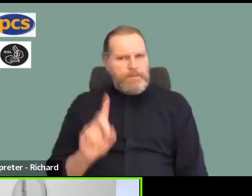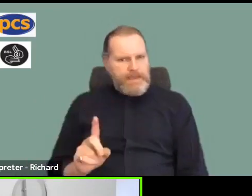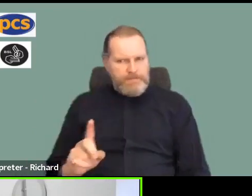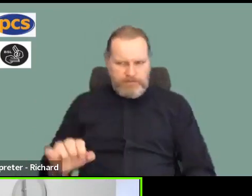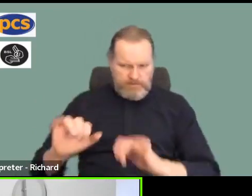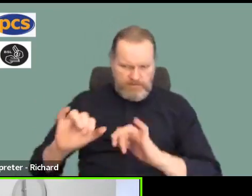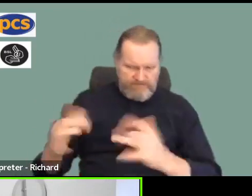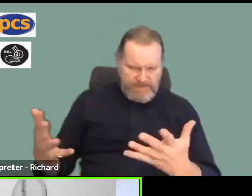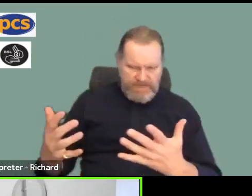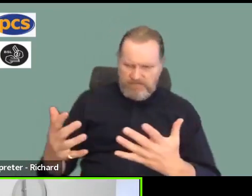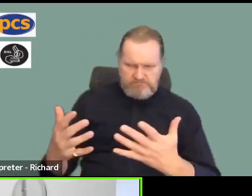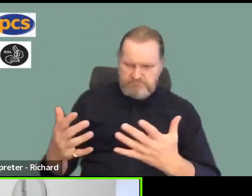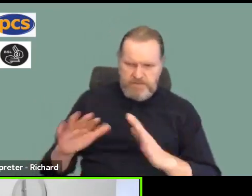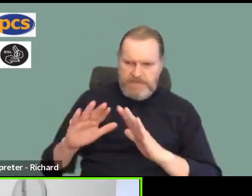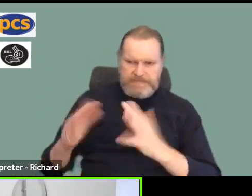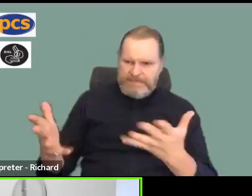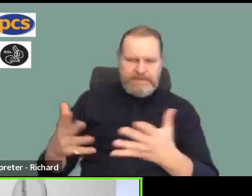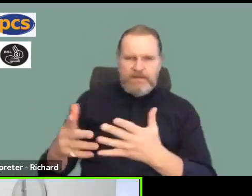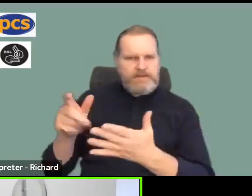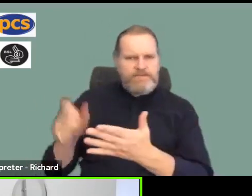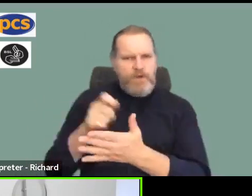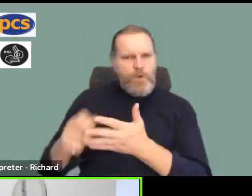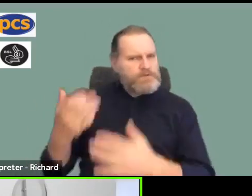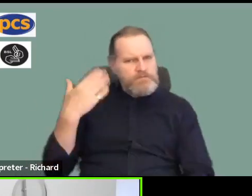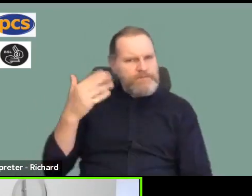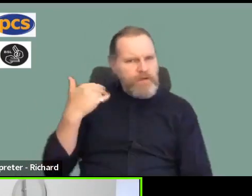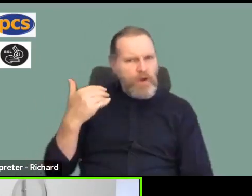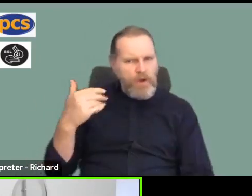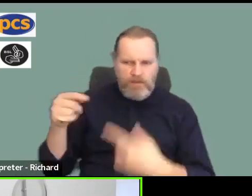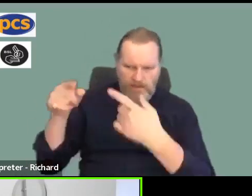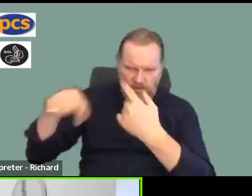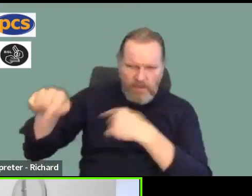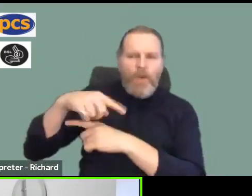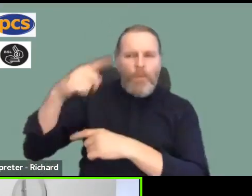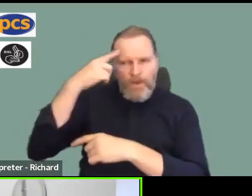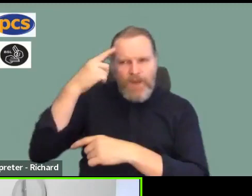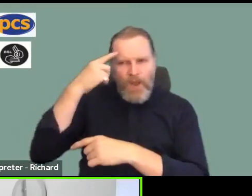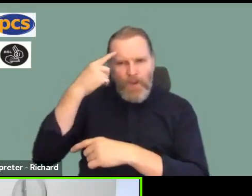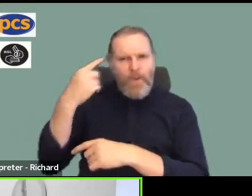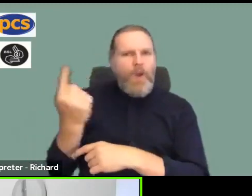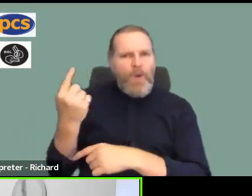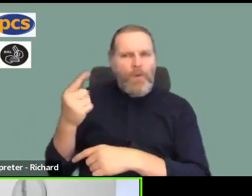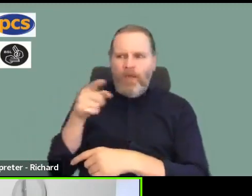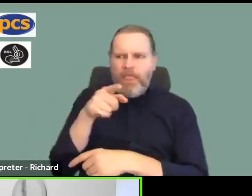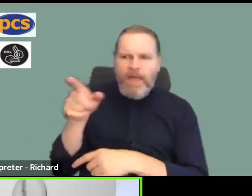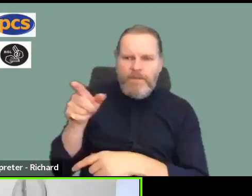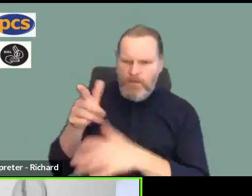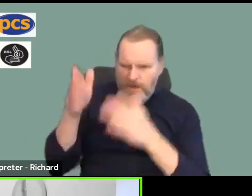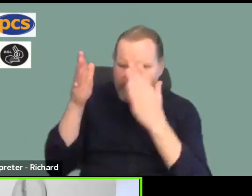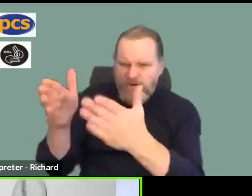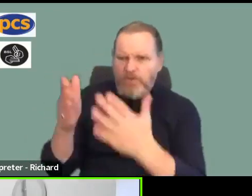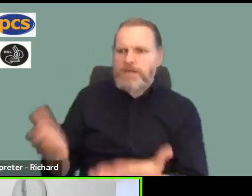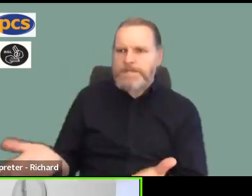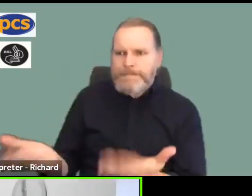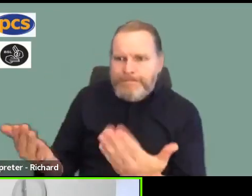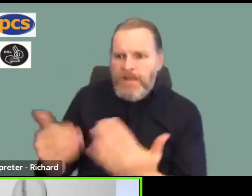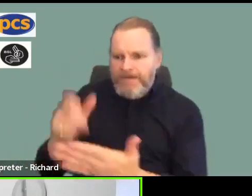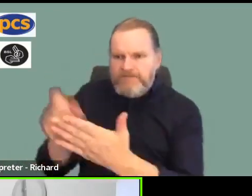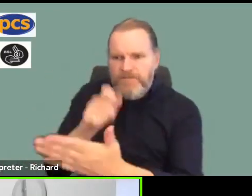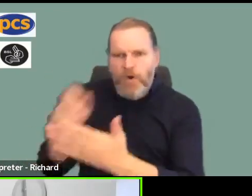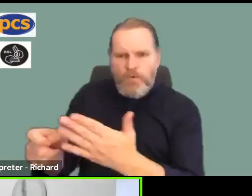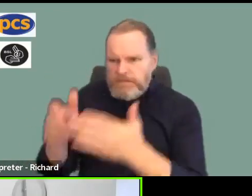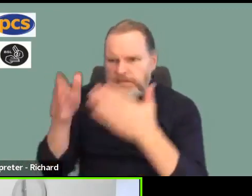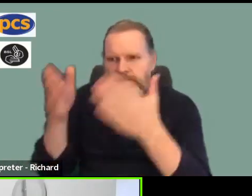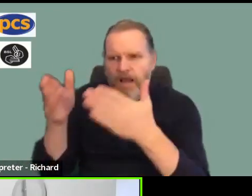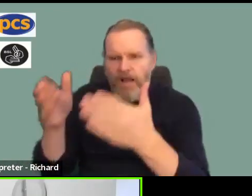and you can easily then target those members that didn't vote last time. Sorry, identify those members that didn't vote last time and target